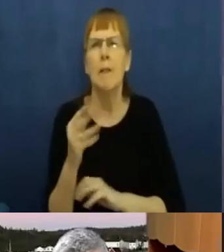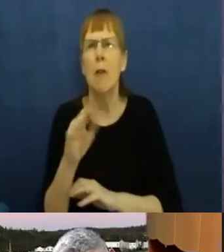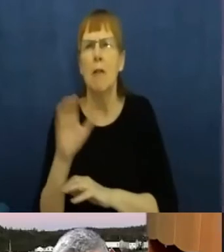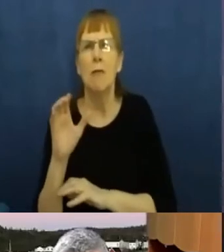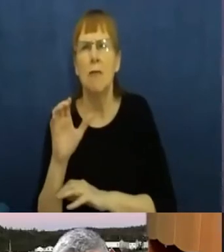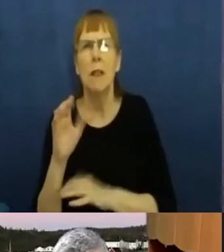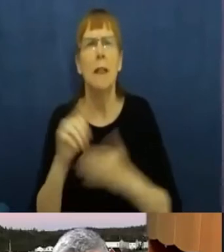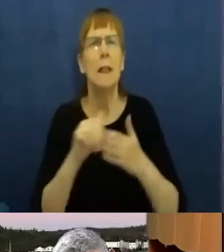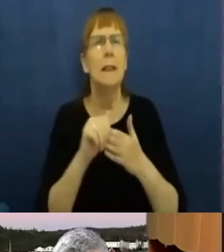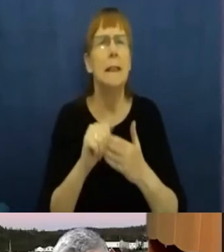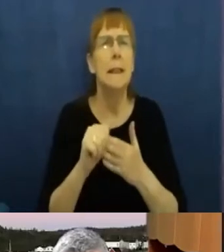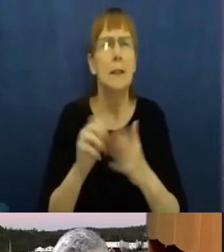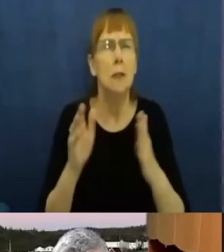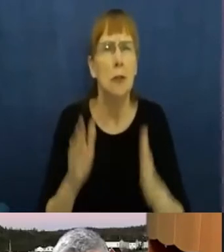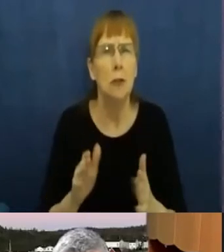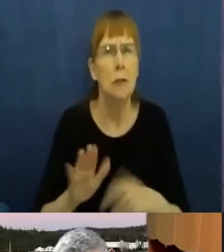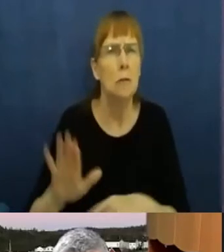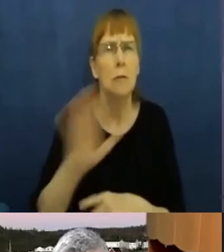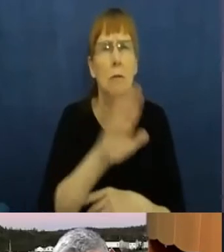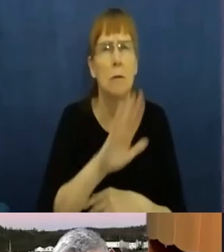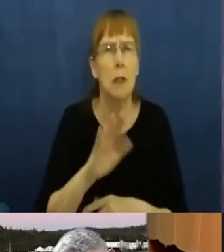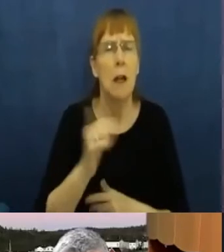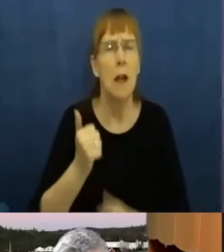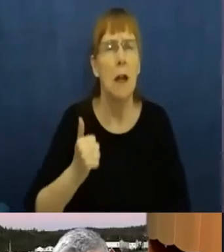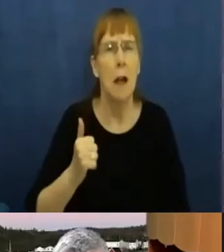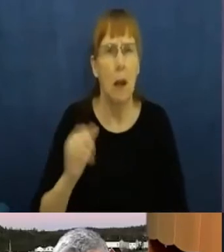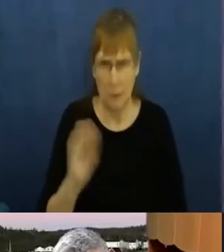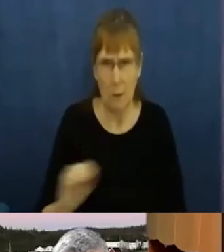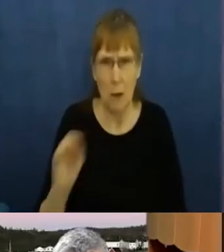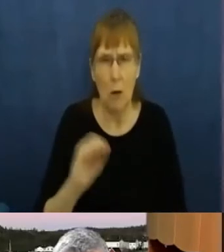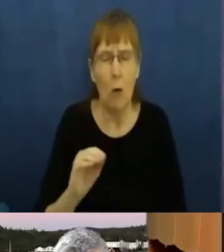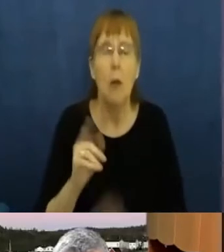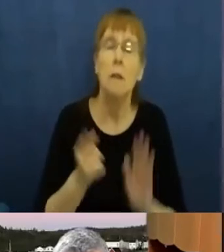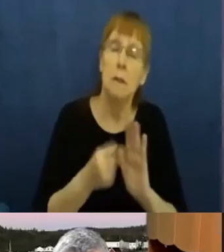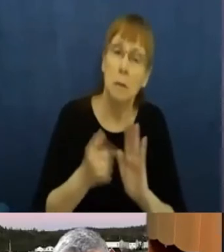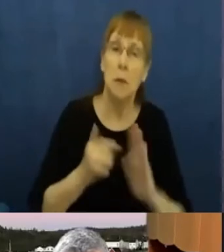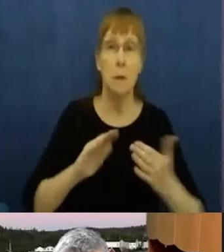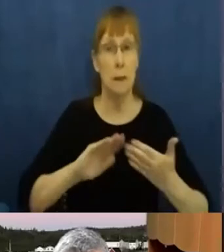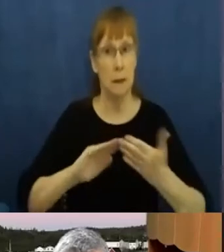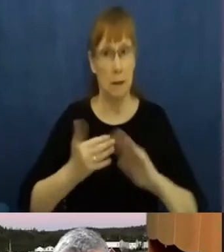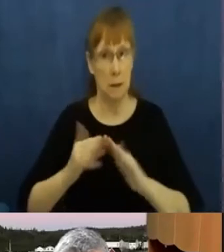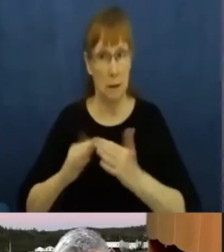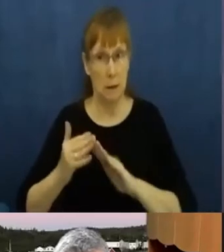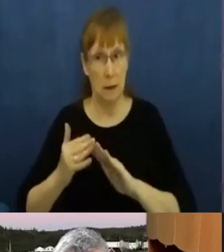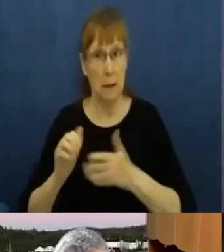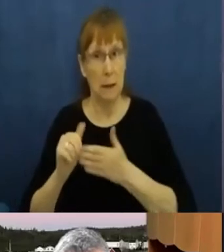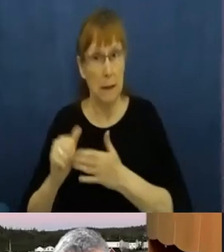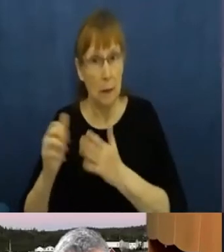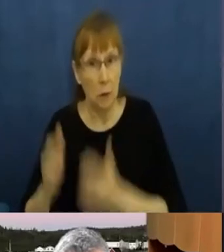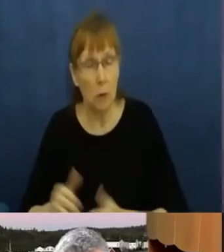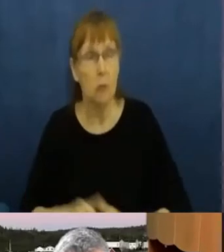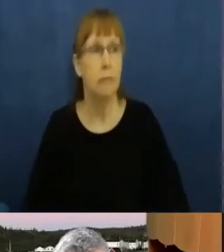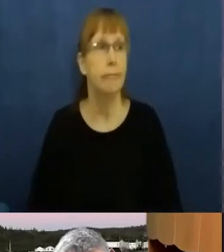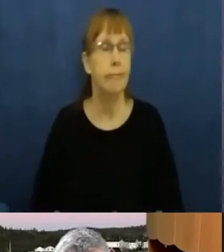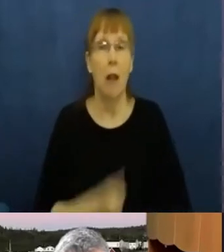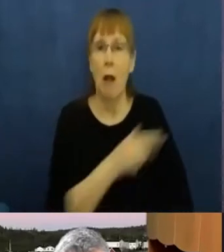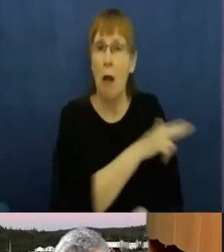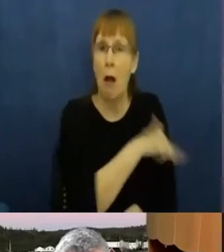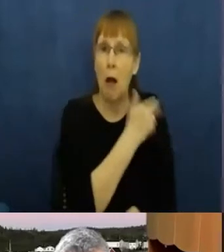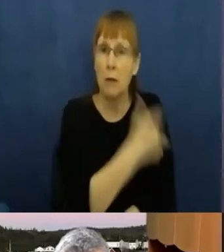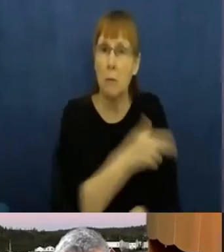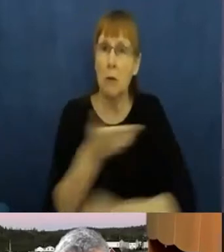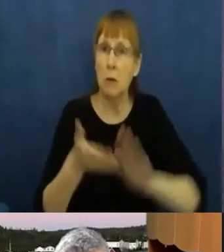cases, these are municipal leaders, they're people who manage hospitals, people who head up